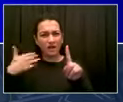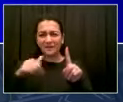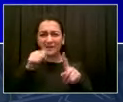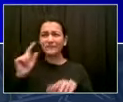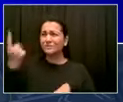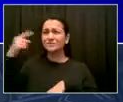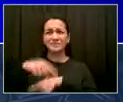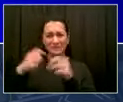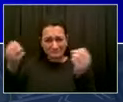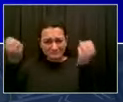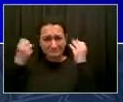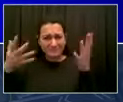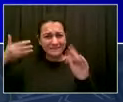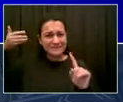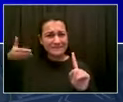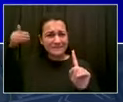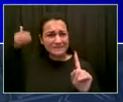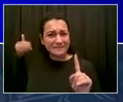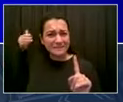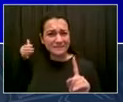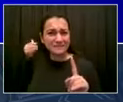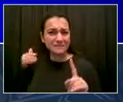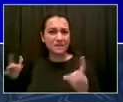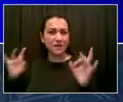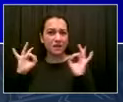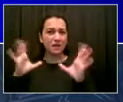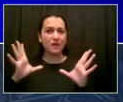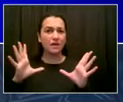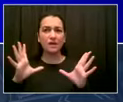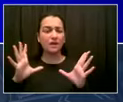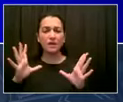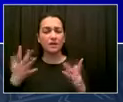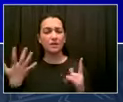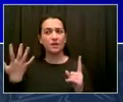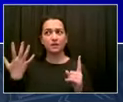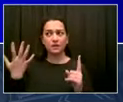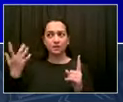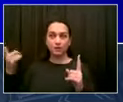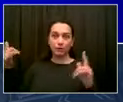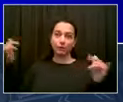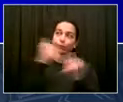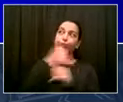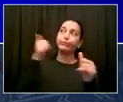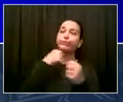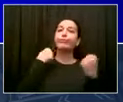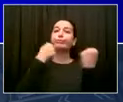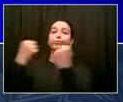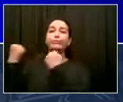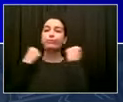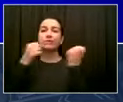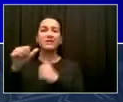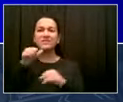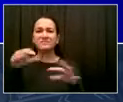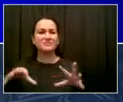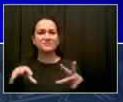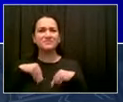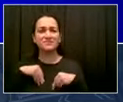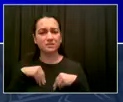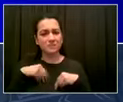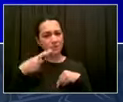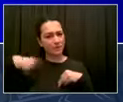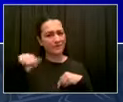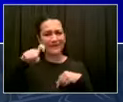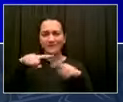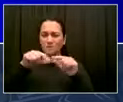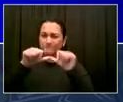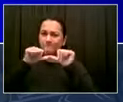Also, this legislation overturns the ridiculous rule of two, which literally suggests that if you do